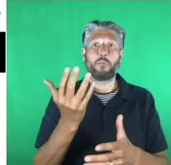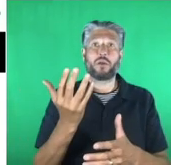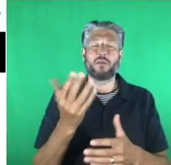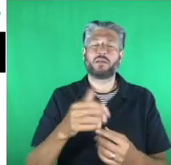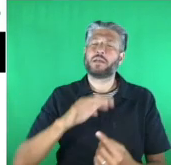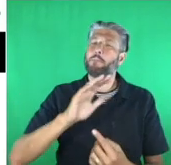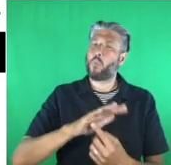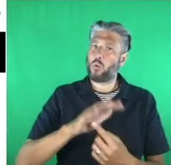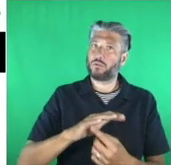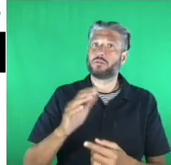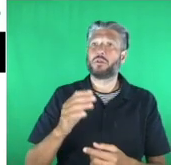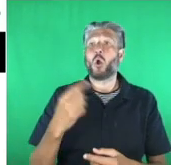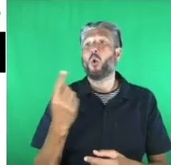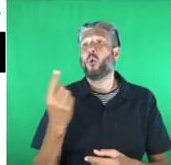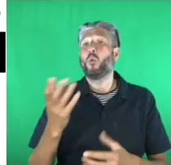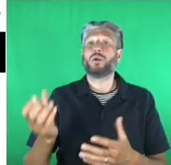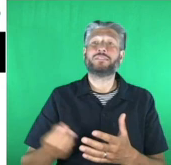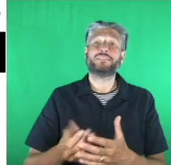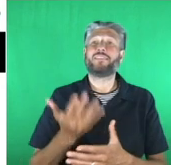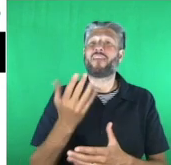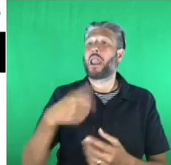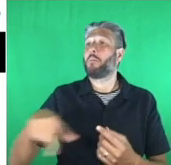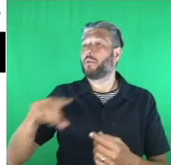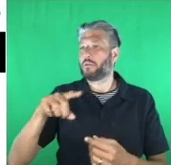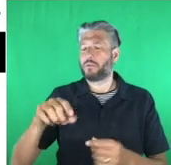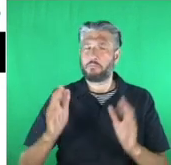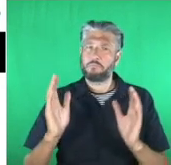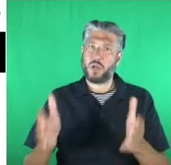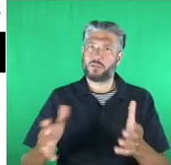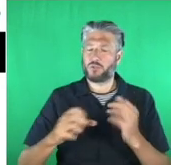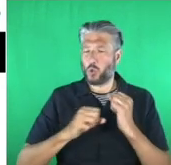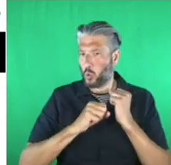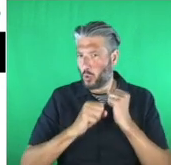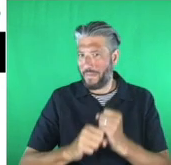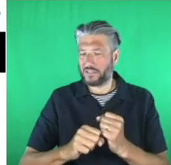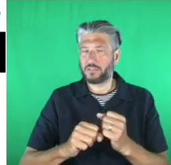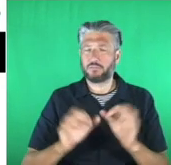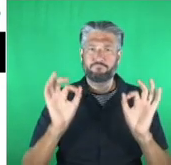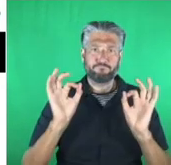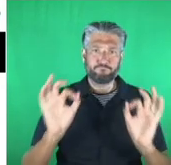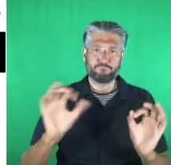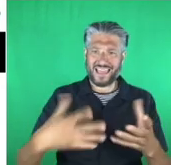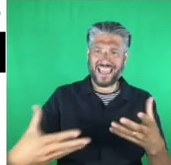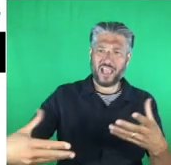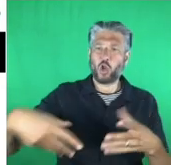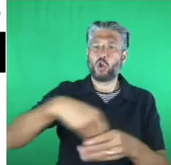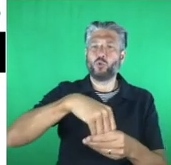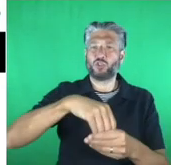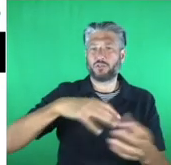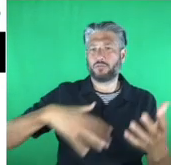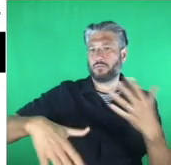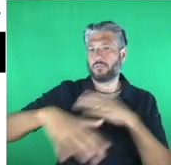are committed to inclusion. And that we talk to our developers to design accessible tech.